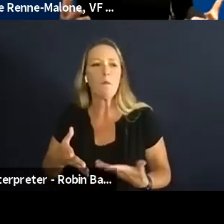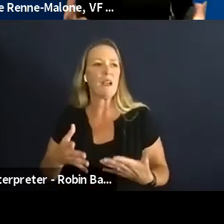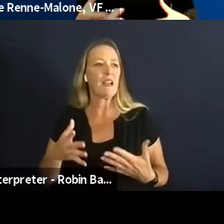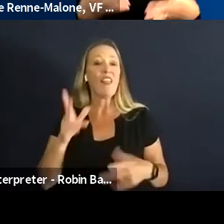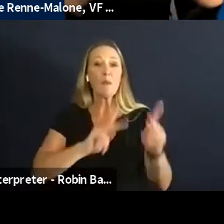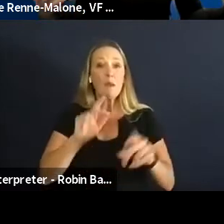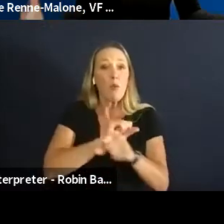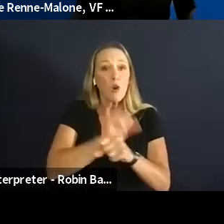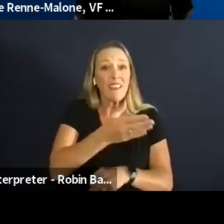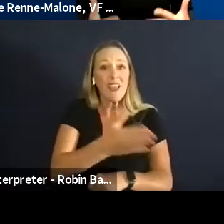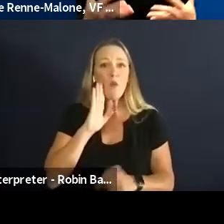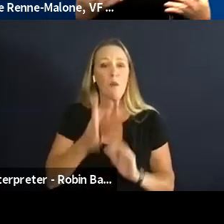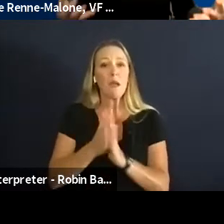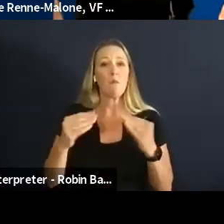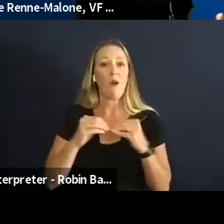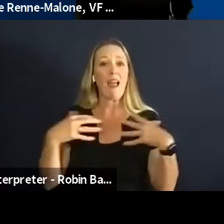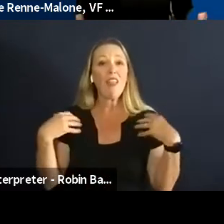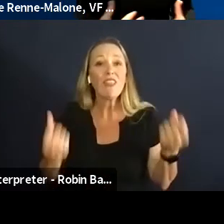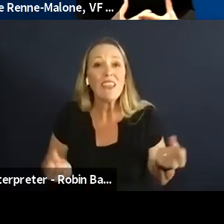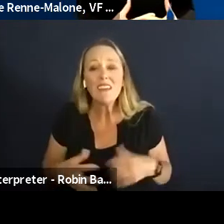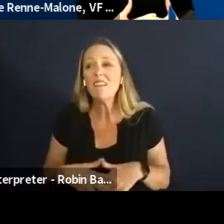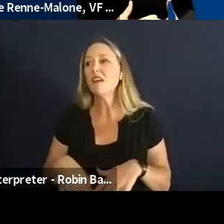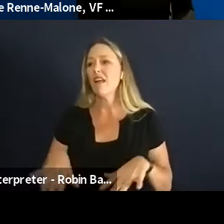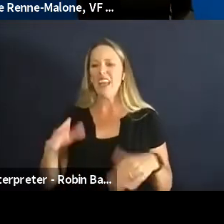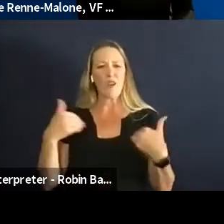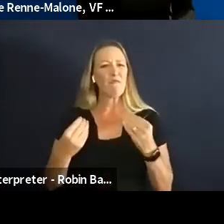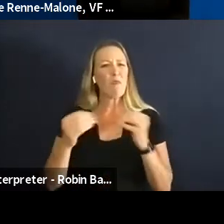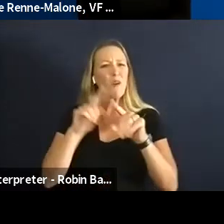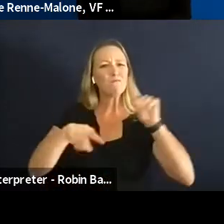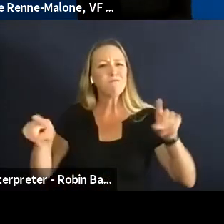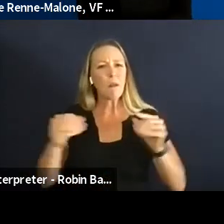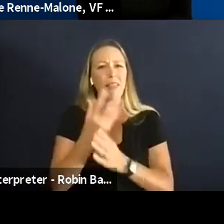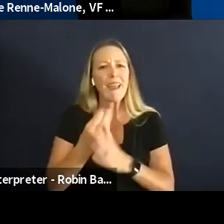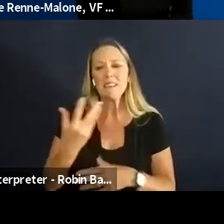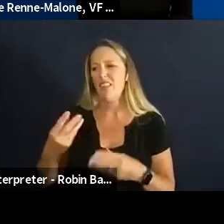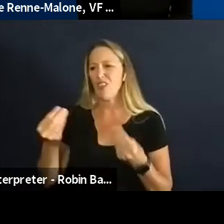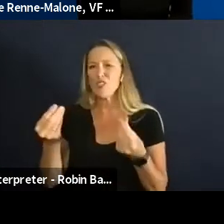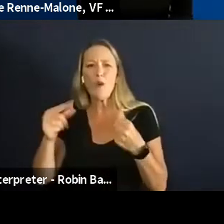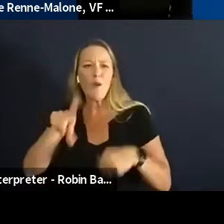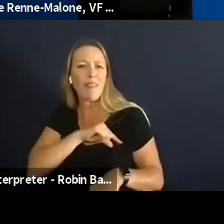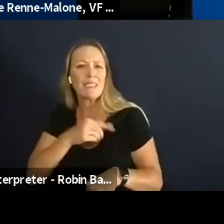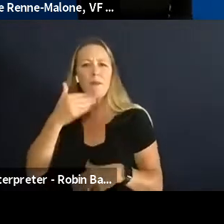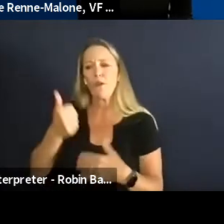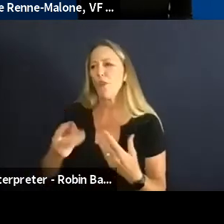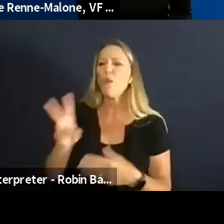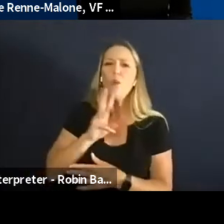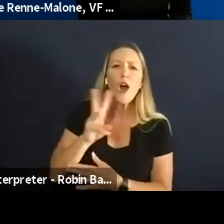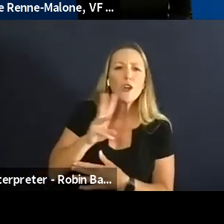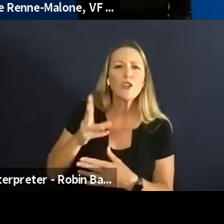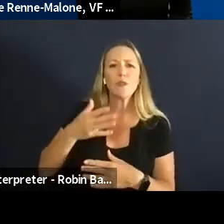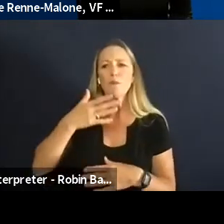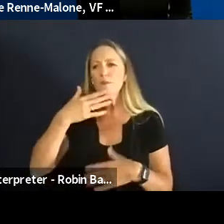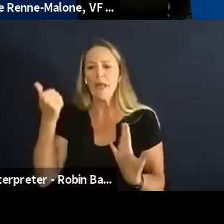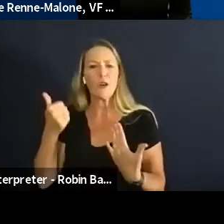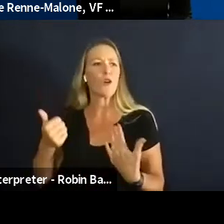more there's more plants there's more biodiversity there's better soil quality better water and so it's it's really been exciting to